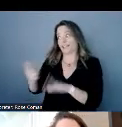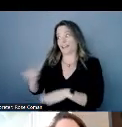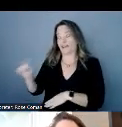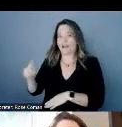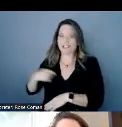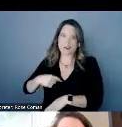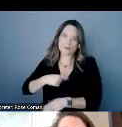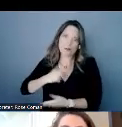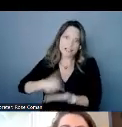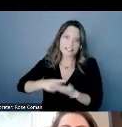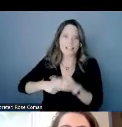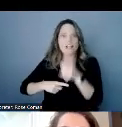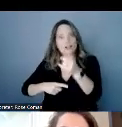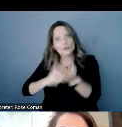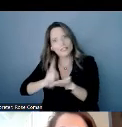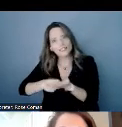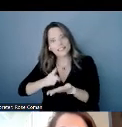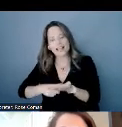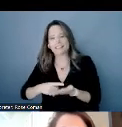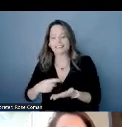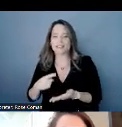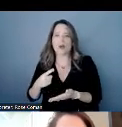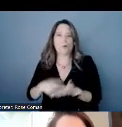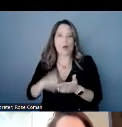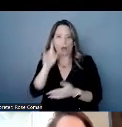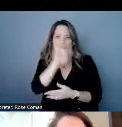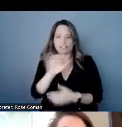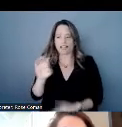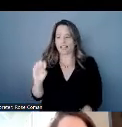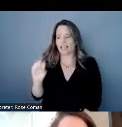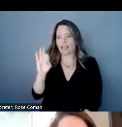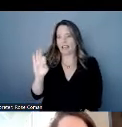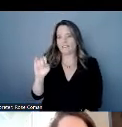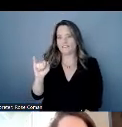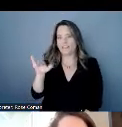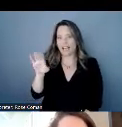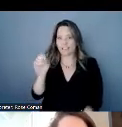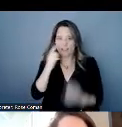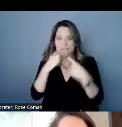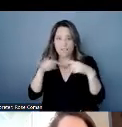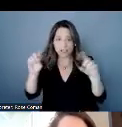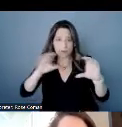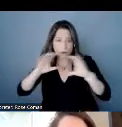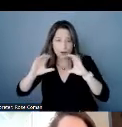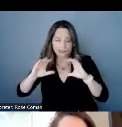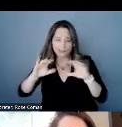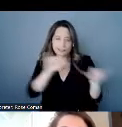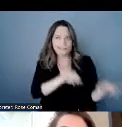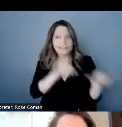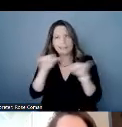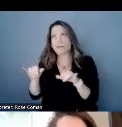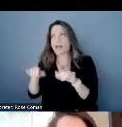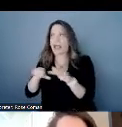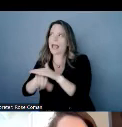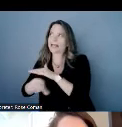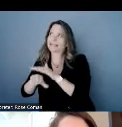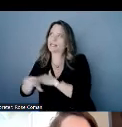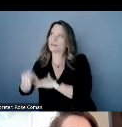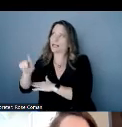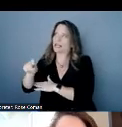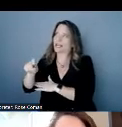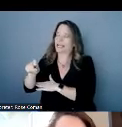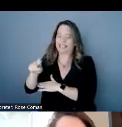time so effective communication i think just like accessibility needs is is very personal